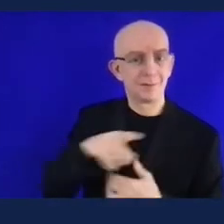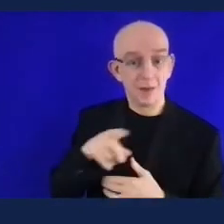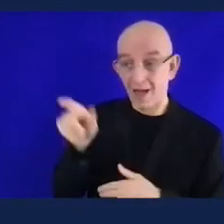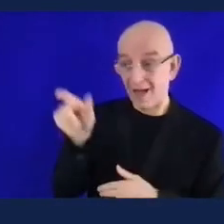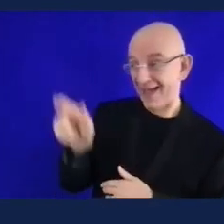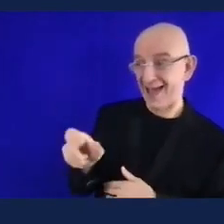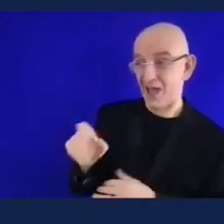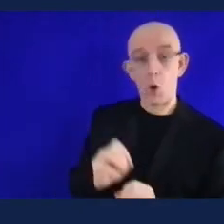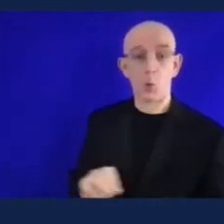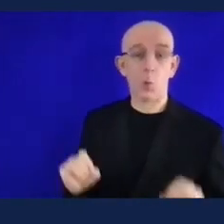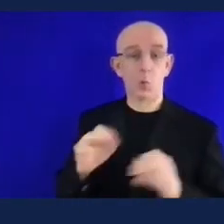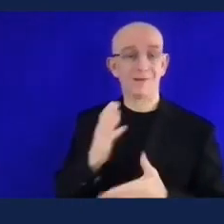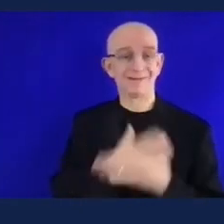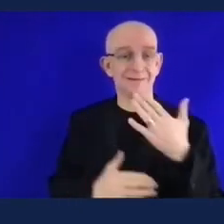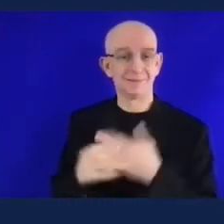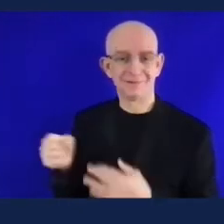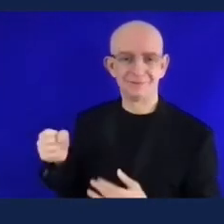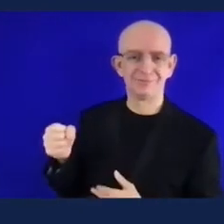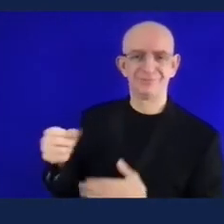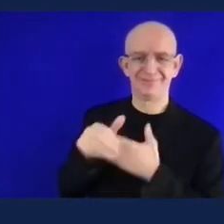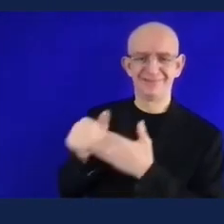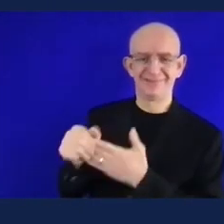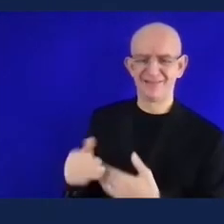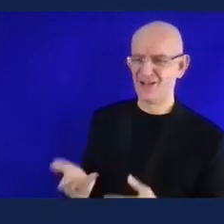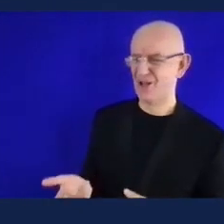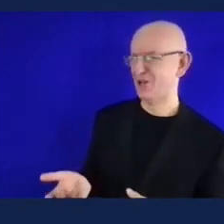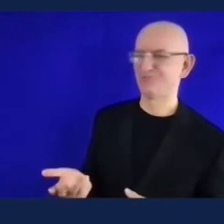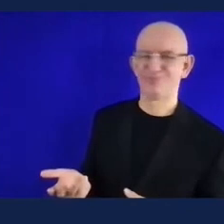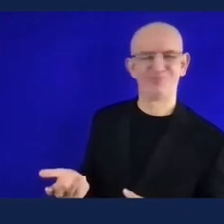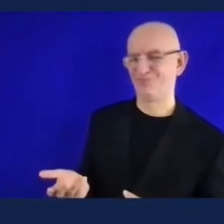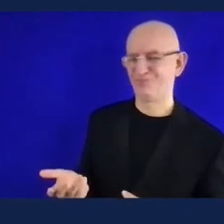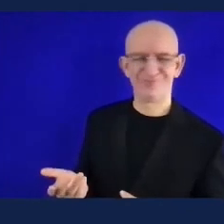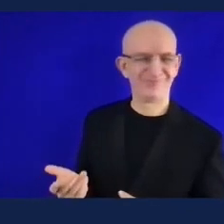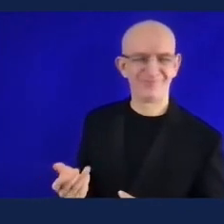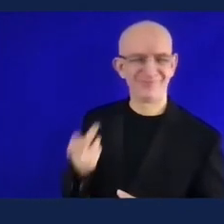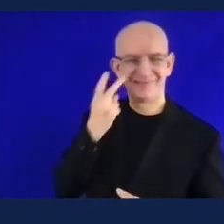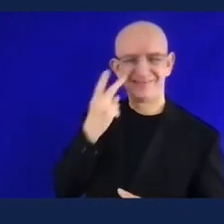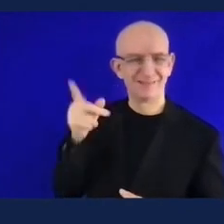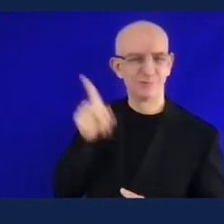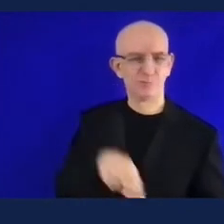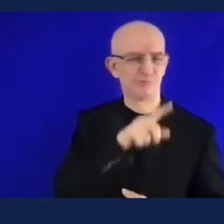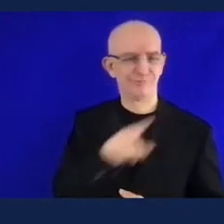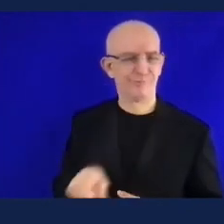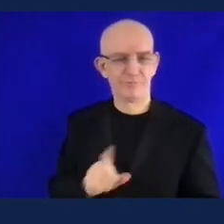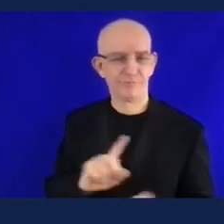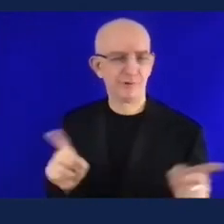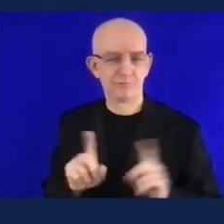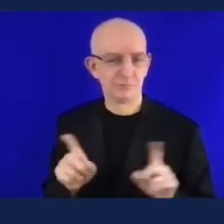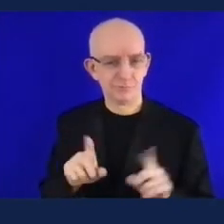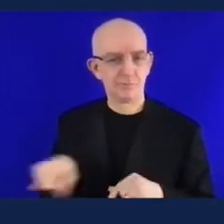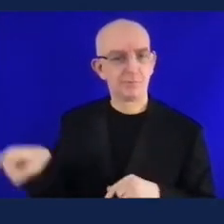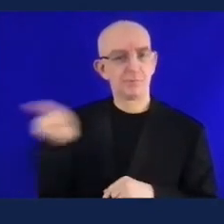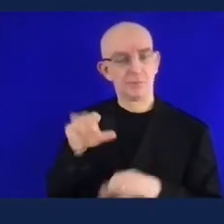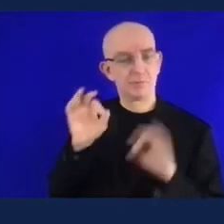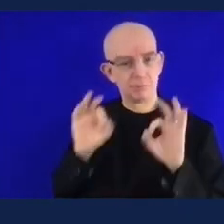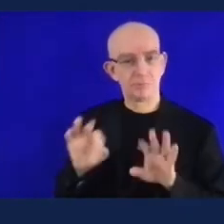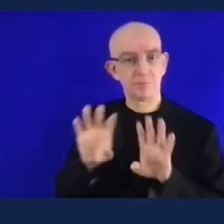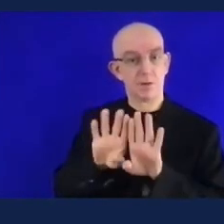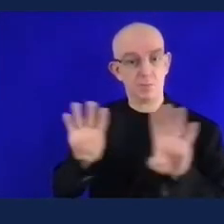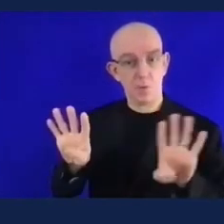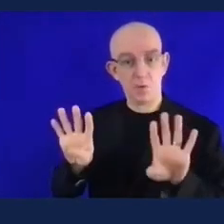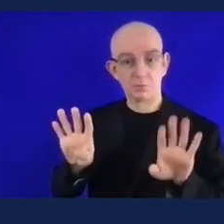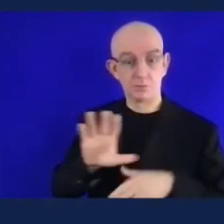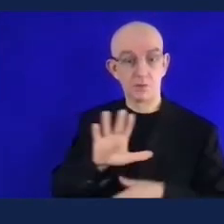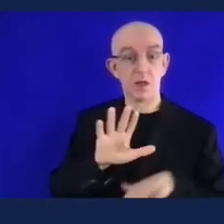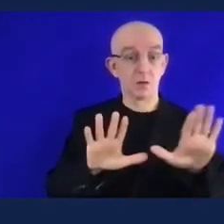and that's really important when we lead the charge in change exactly it's crucial uh an amazing session